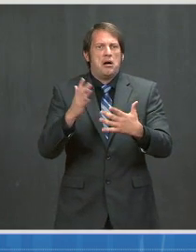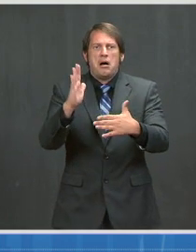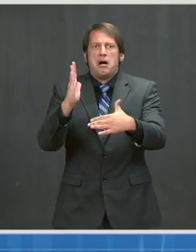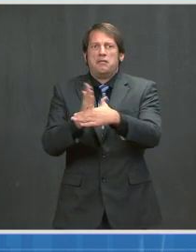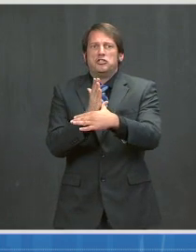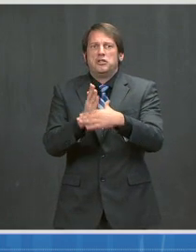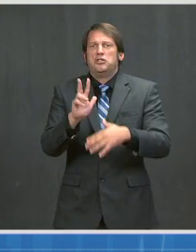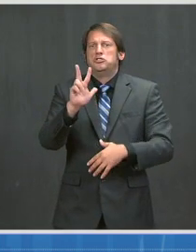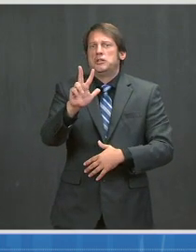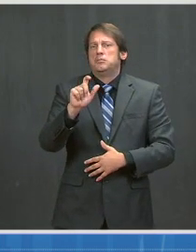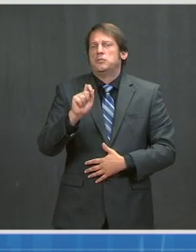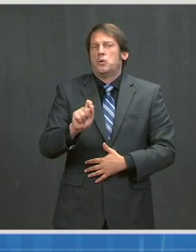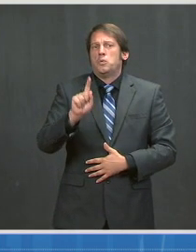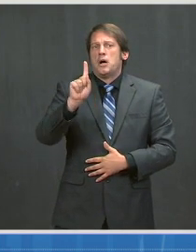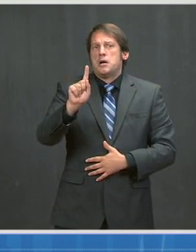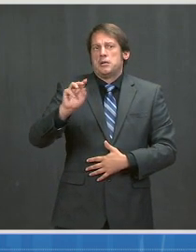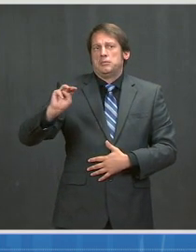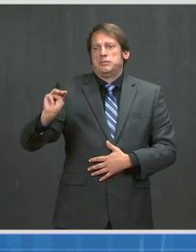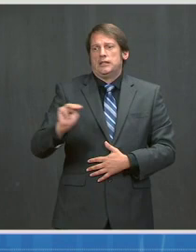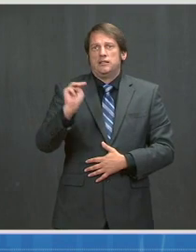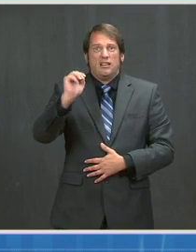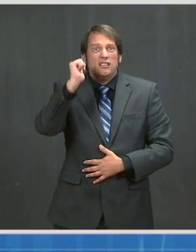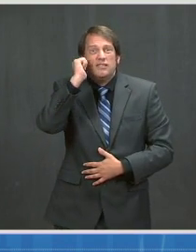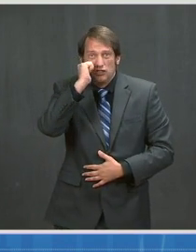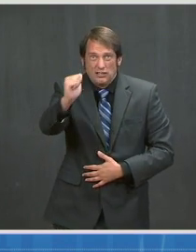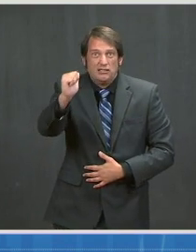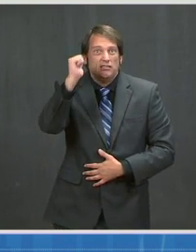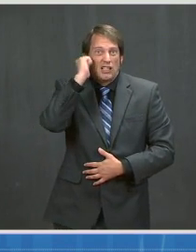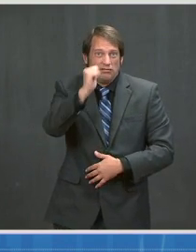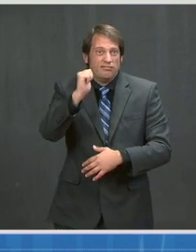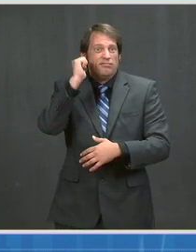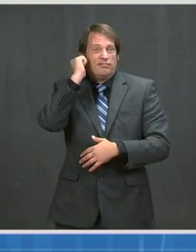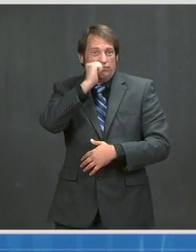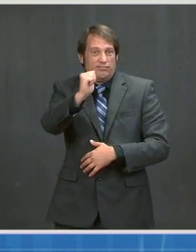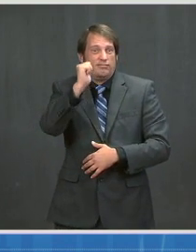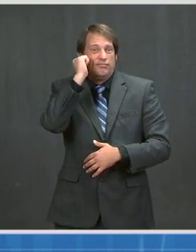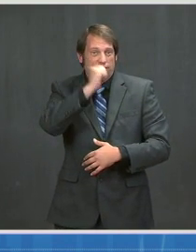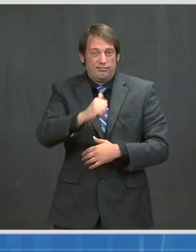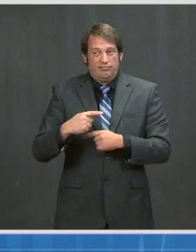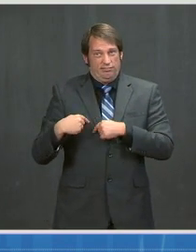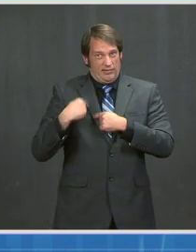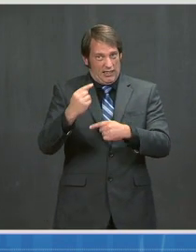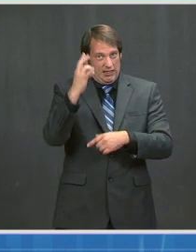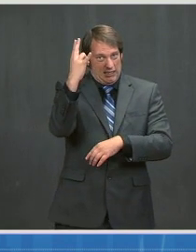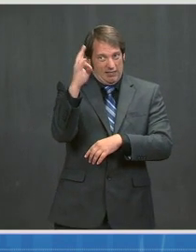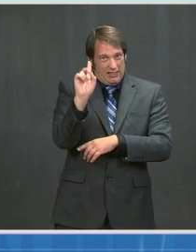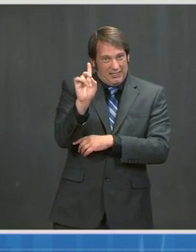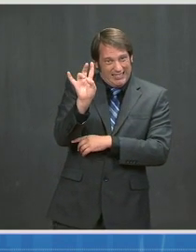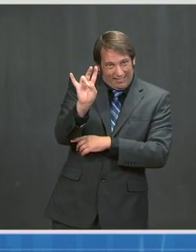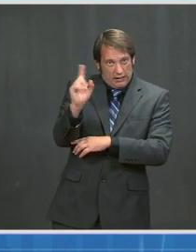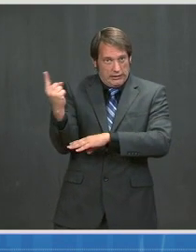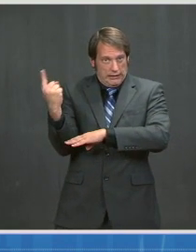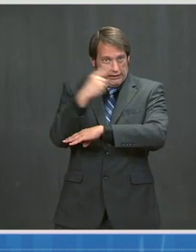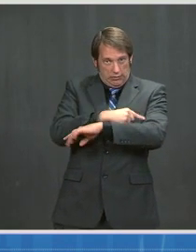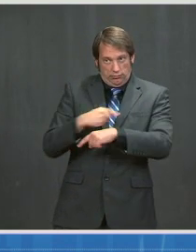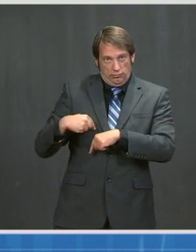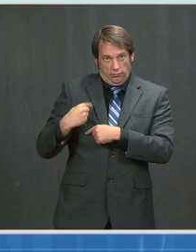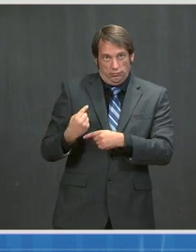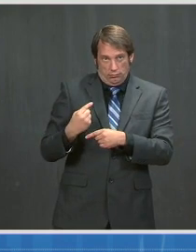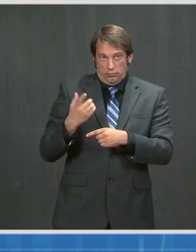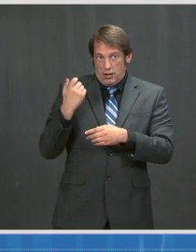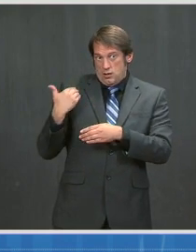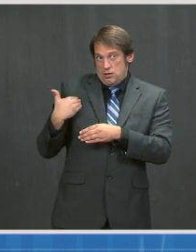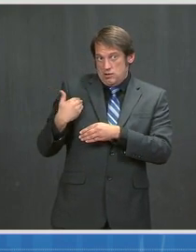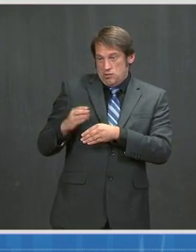shots per day over the most recent seven-day period. Over the weekend, there were more than 4 million